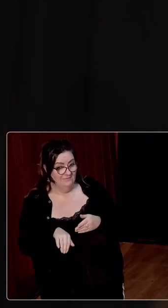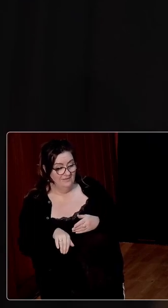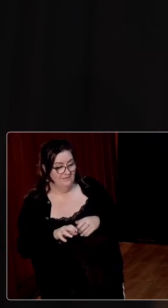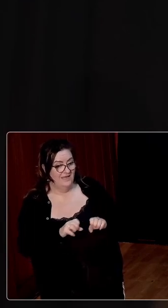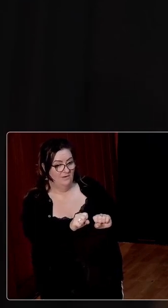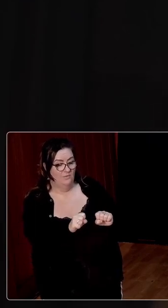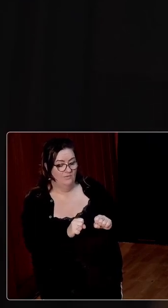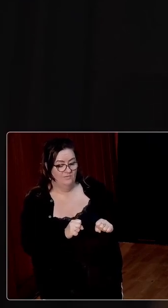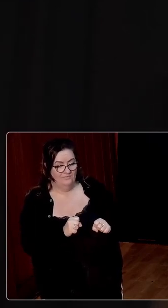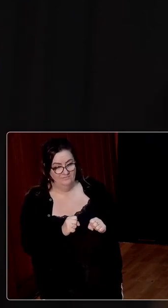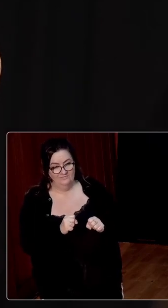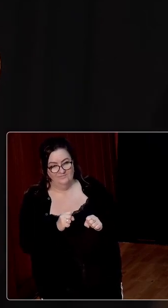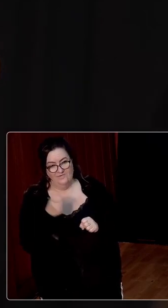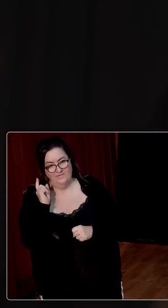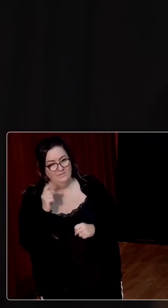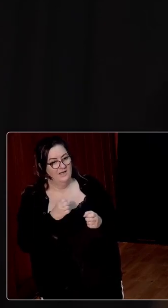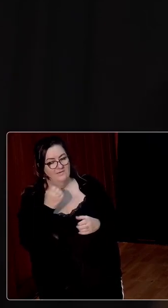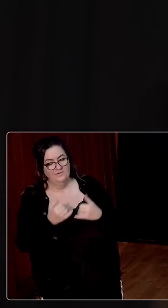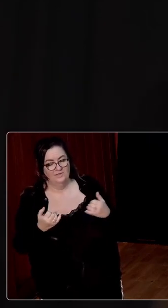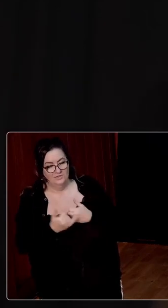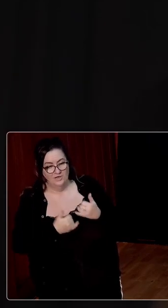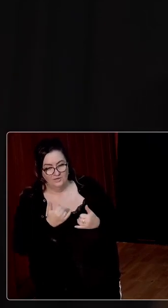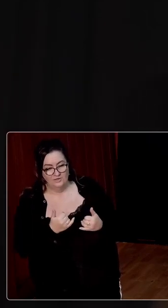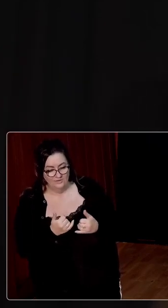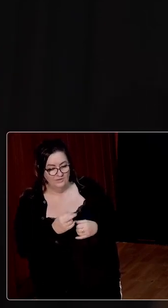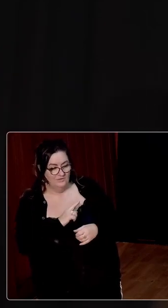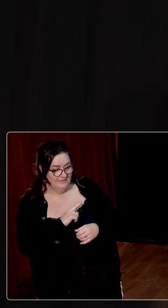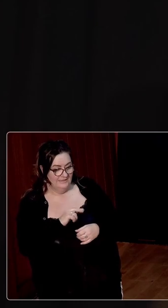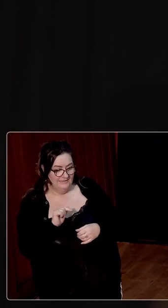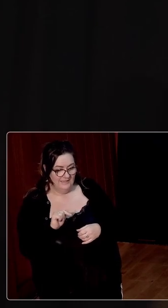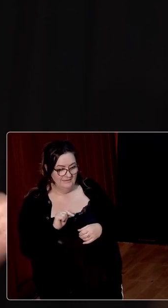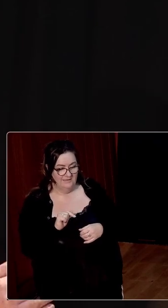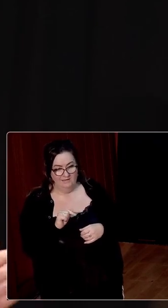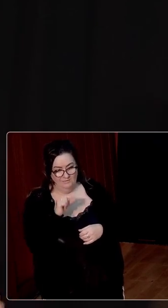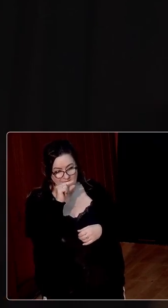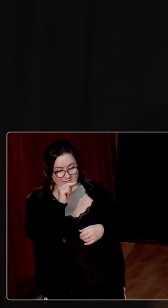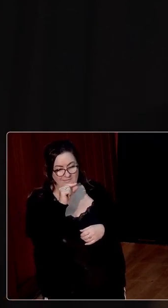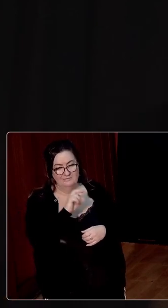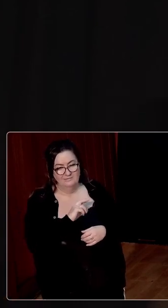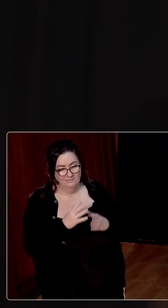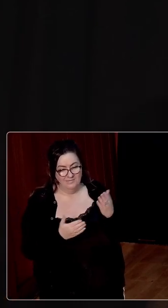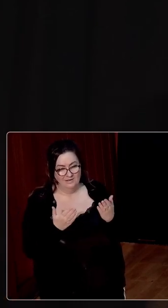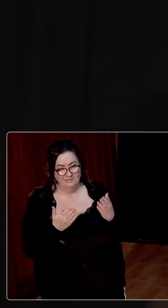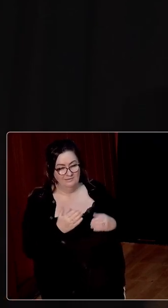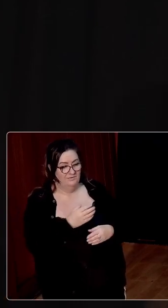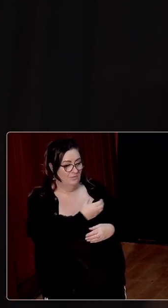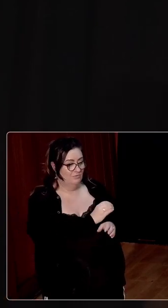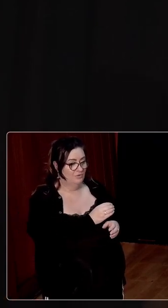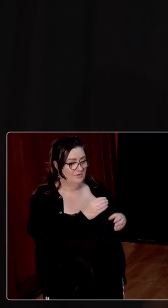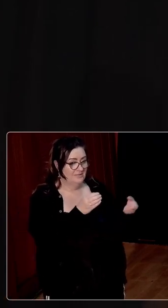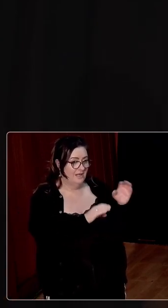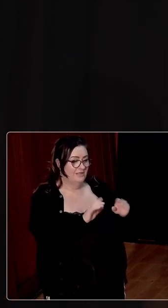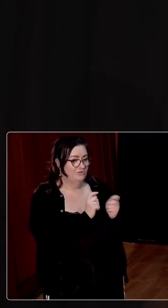over farms in any given year, it was, relatively speaking, insignificant. In terms of rural science